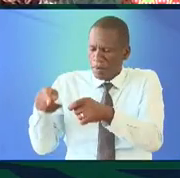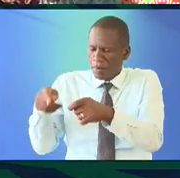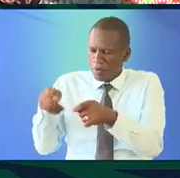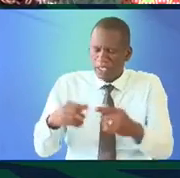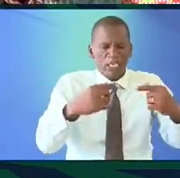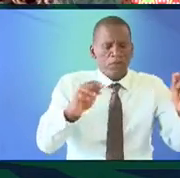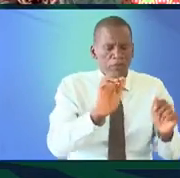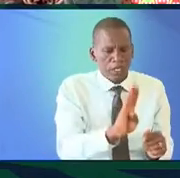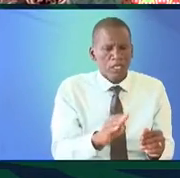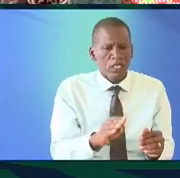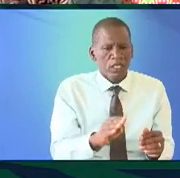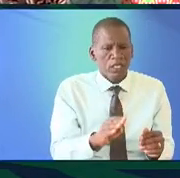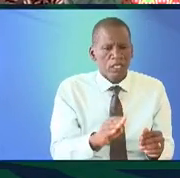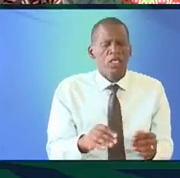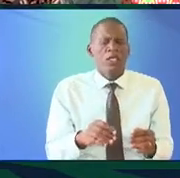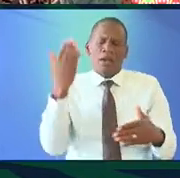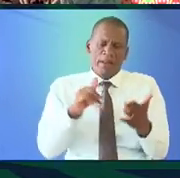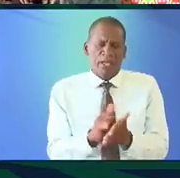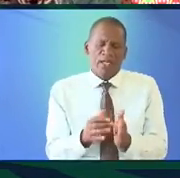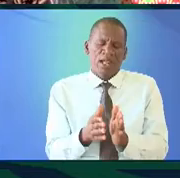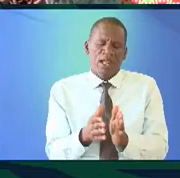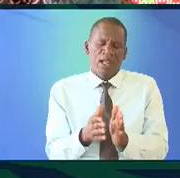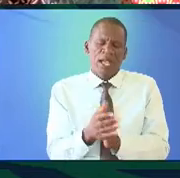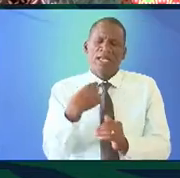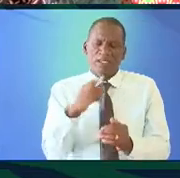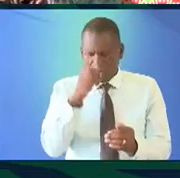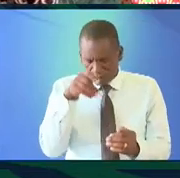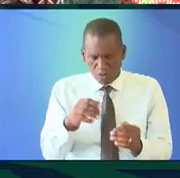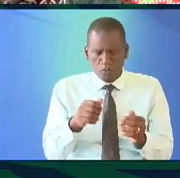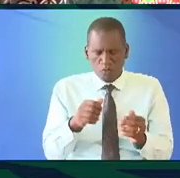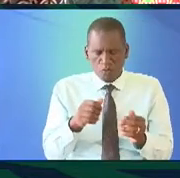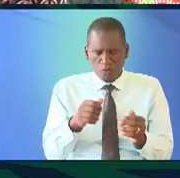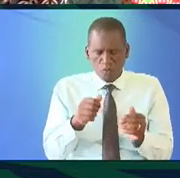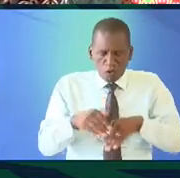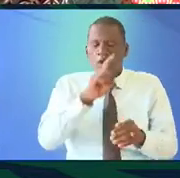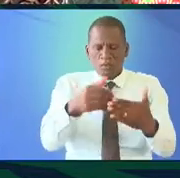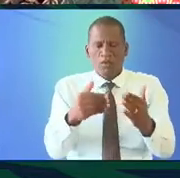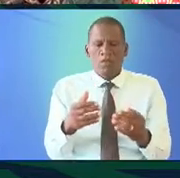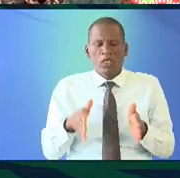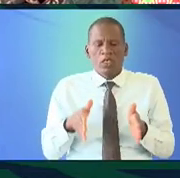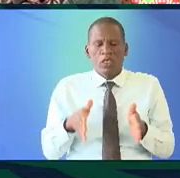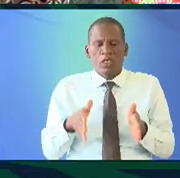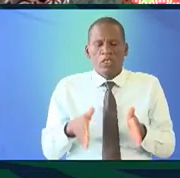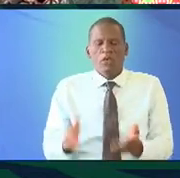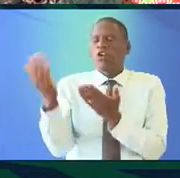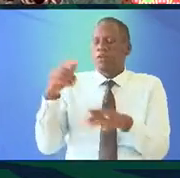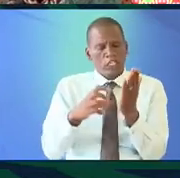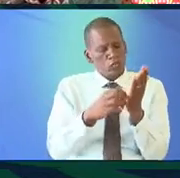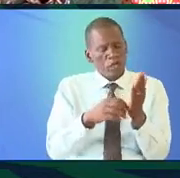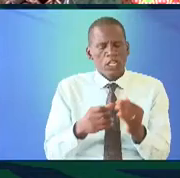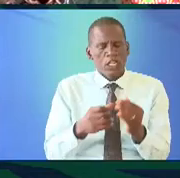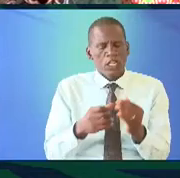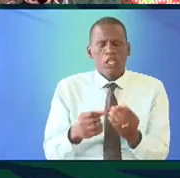so I will end that but on positive note in respect to your question earlier I think the ray of hope lies in